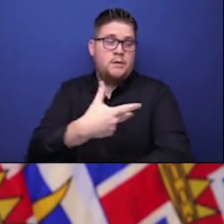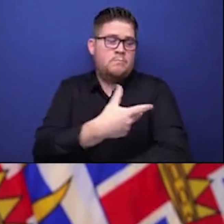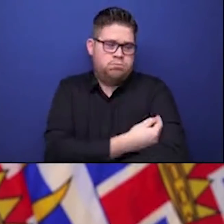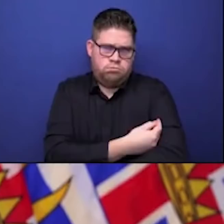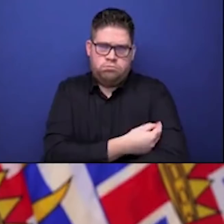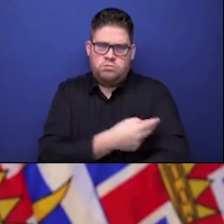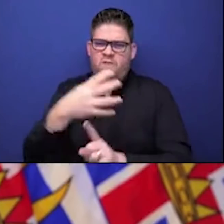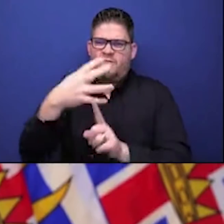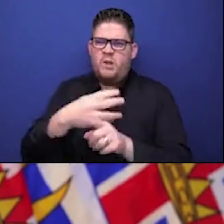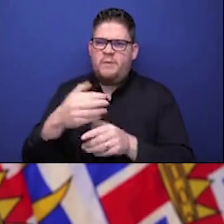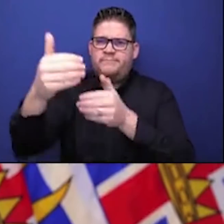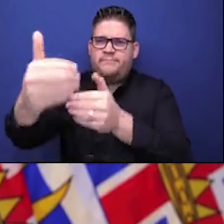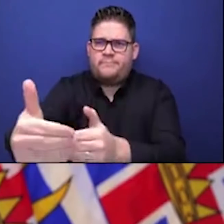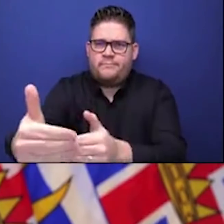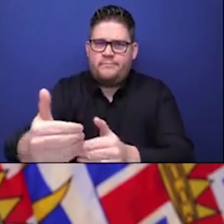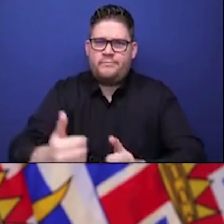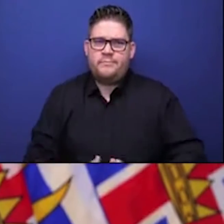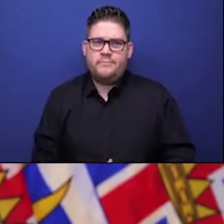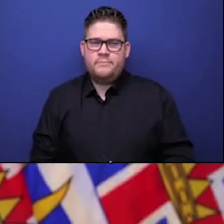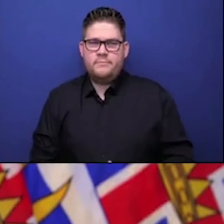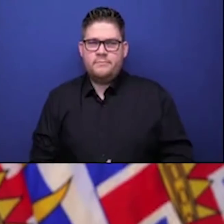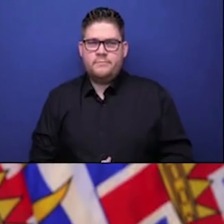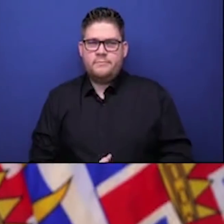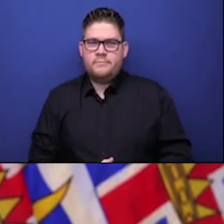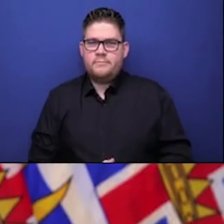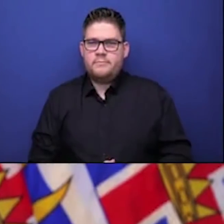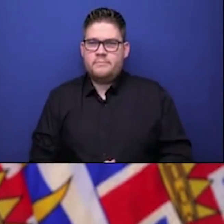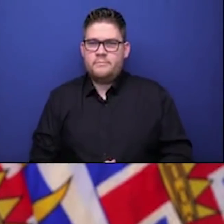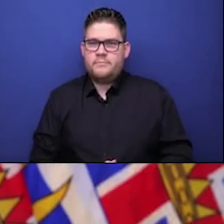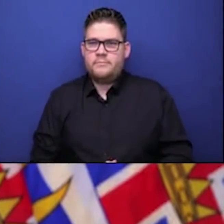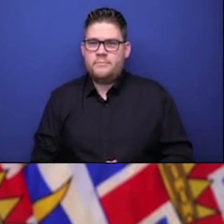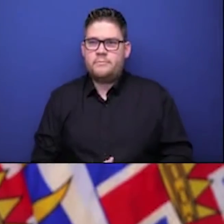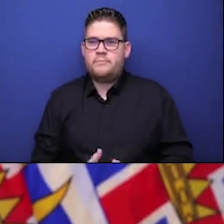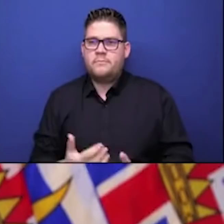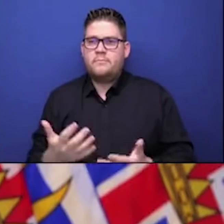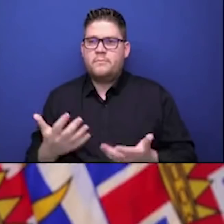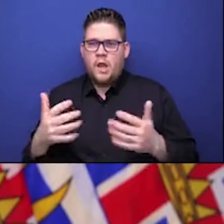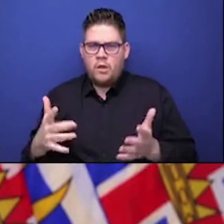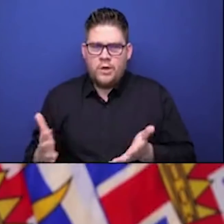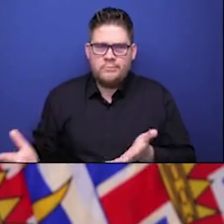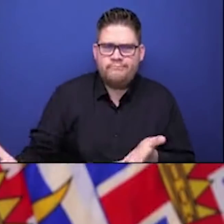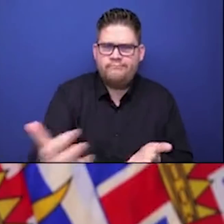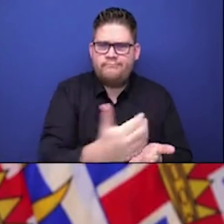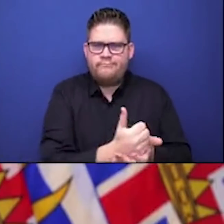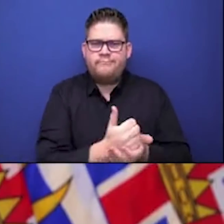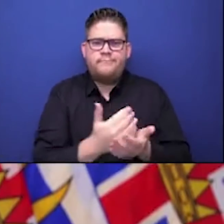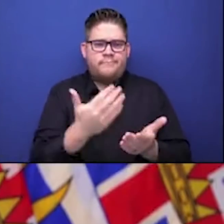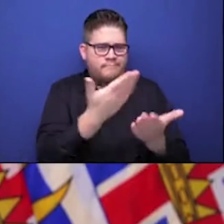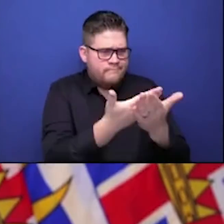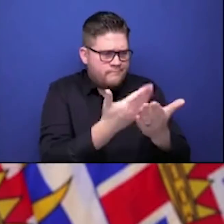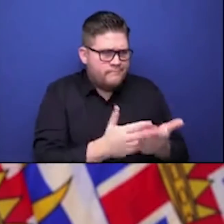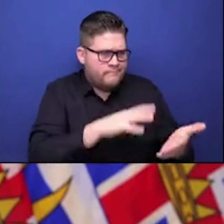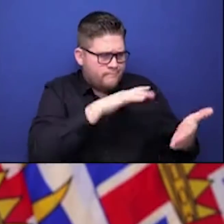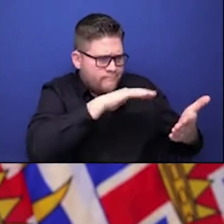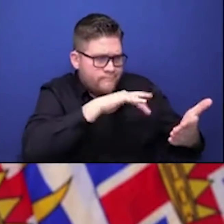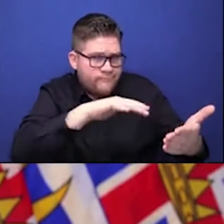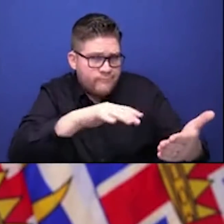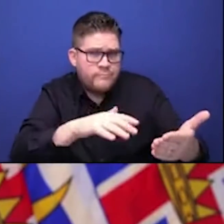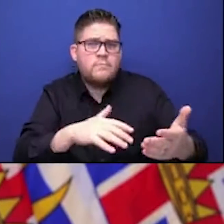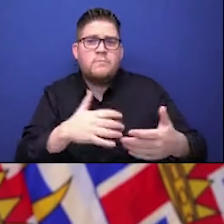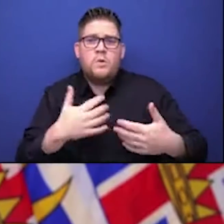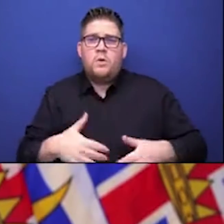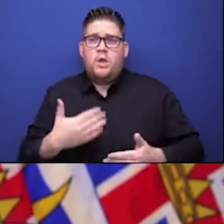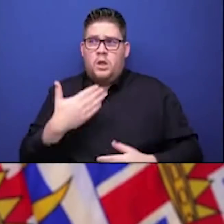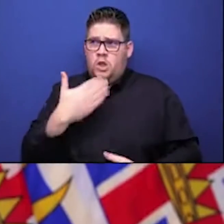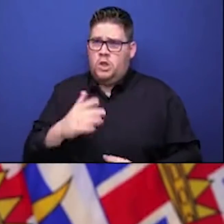this gives us a very important and very real benefit to everybody here in BC. That means we can move everybody